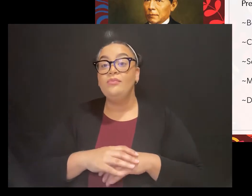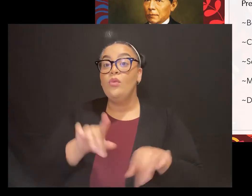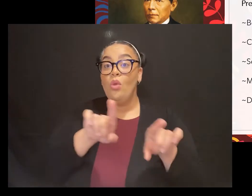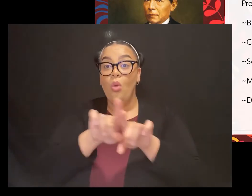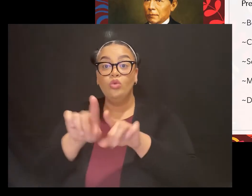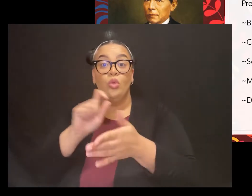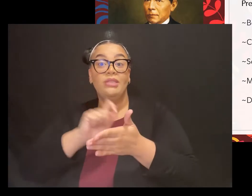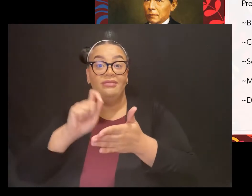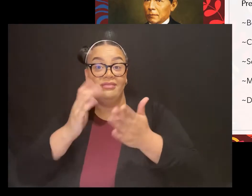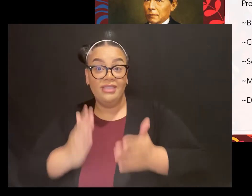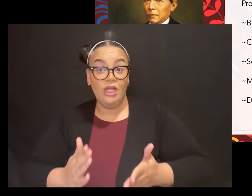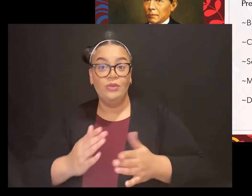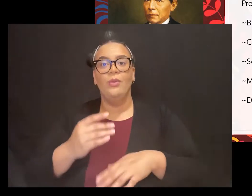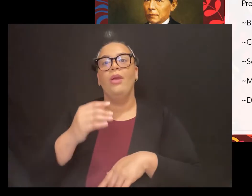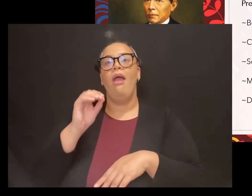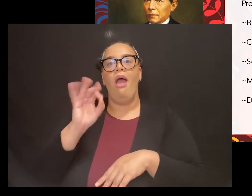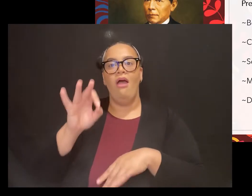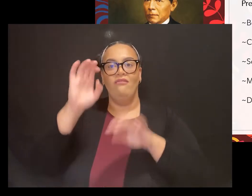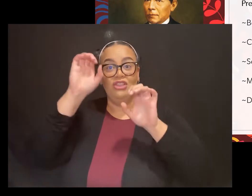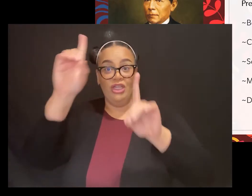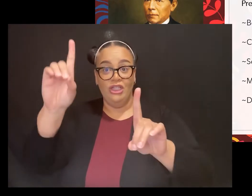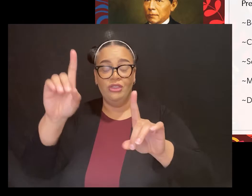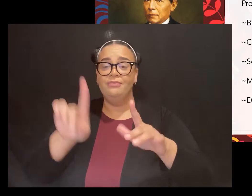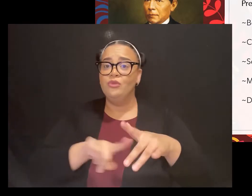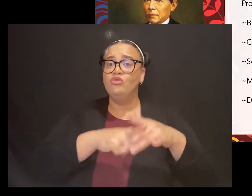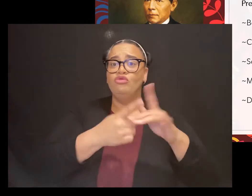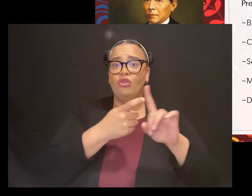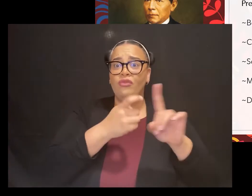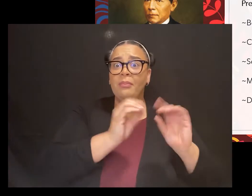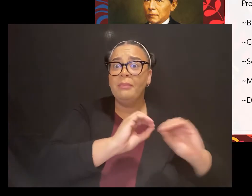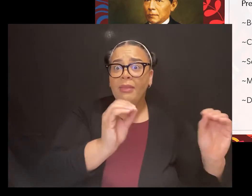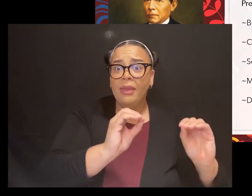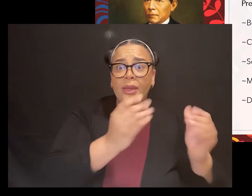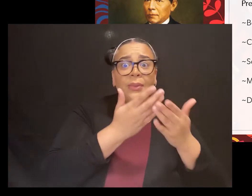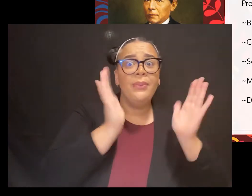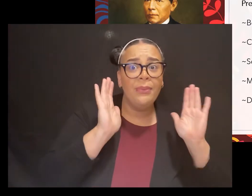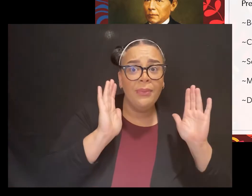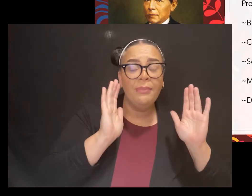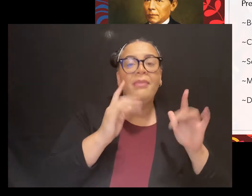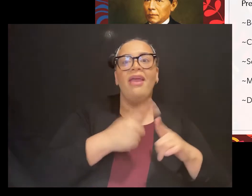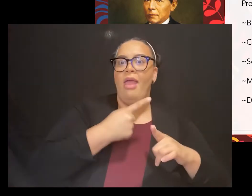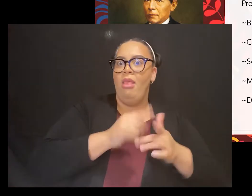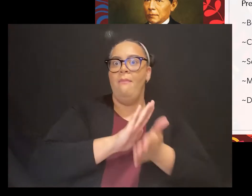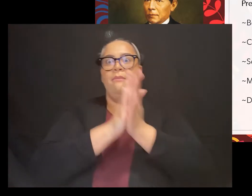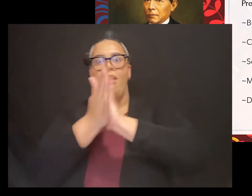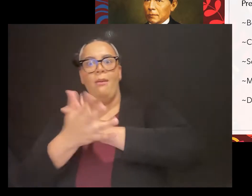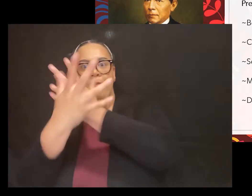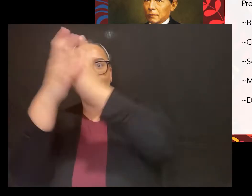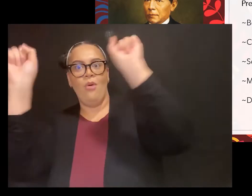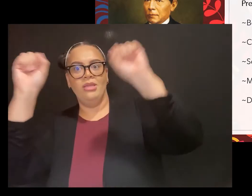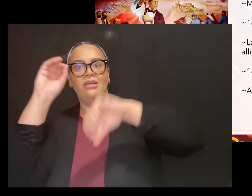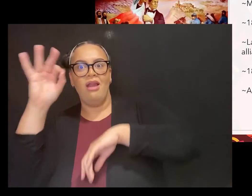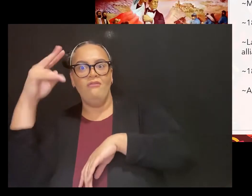president of Mexico, which says a lot to his character and a lot to his leadership.